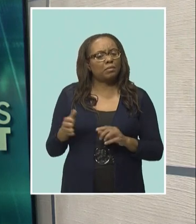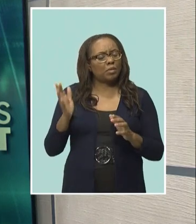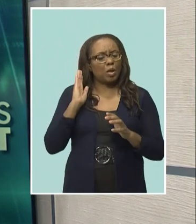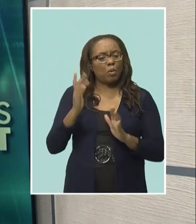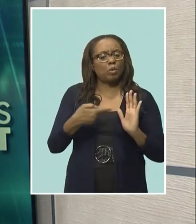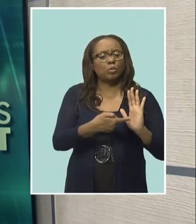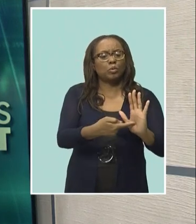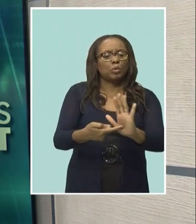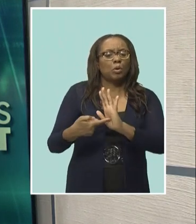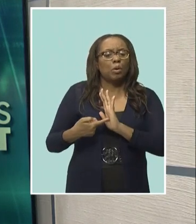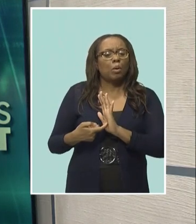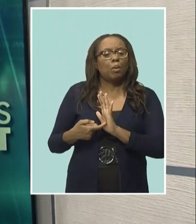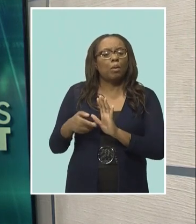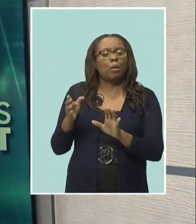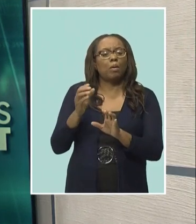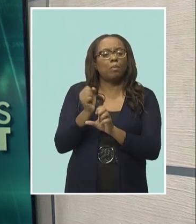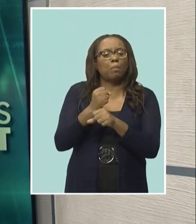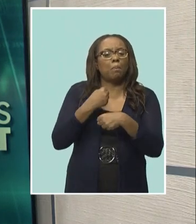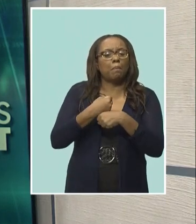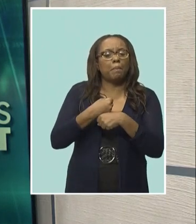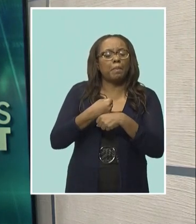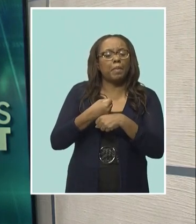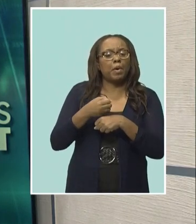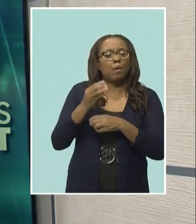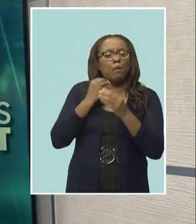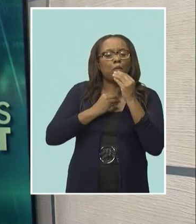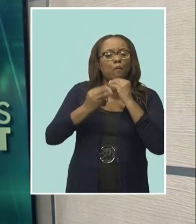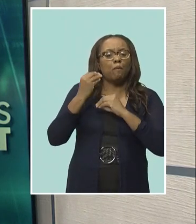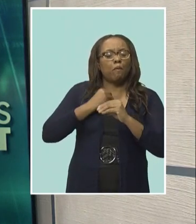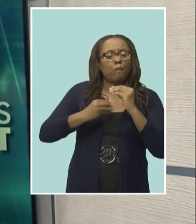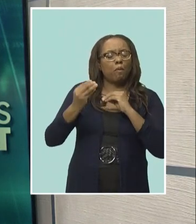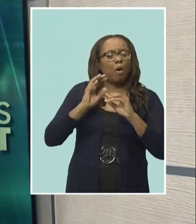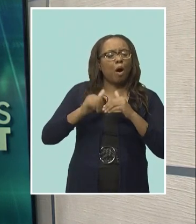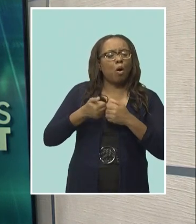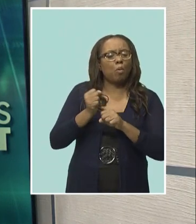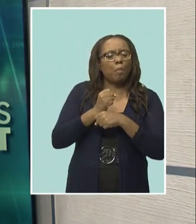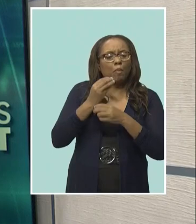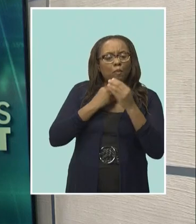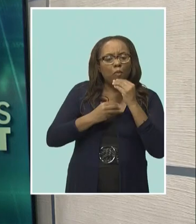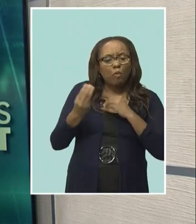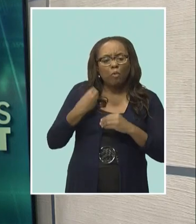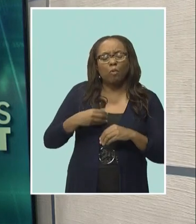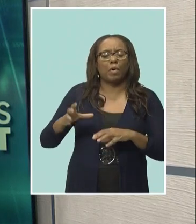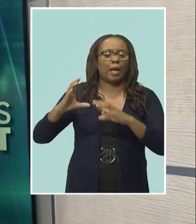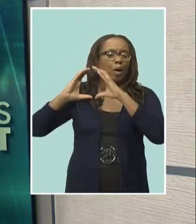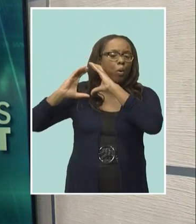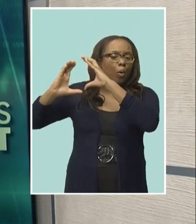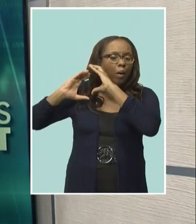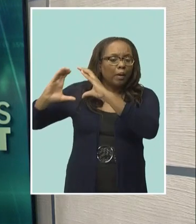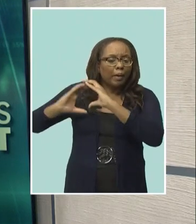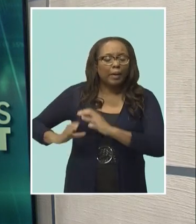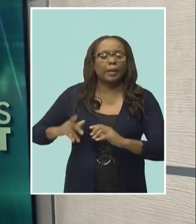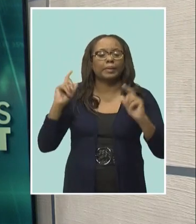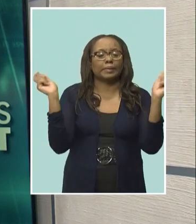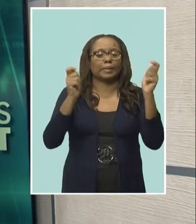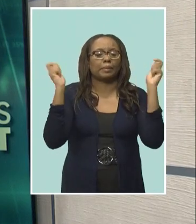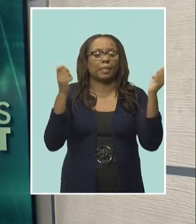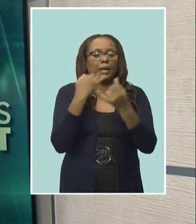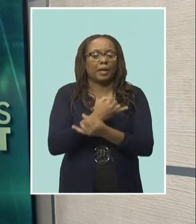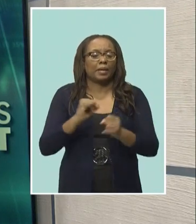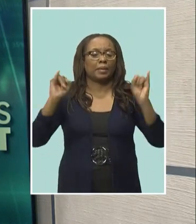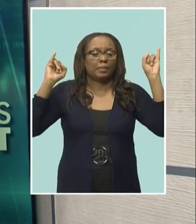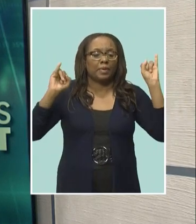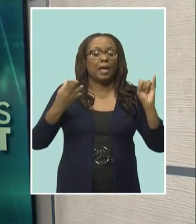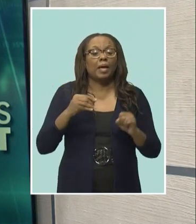showcase locally made food products. Also on hand will be a traditional coconut vendor with branded coconuts to celebrate the independent season